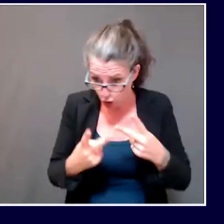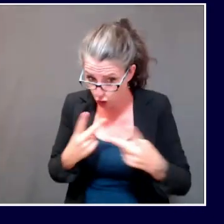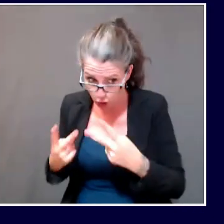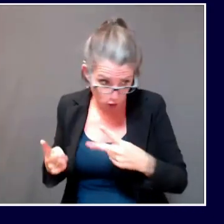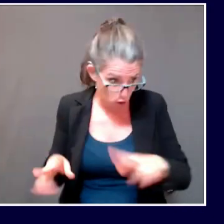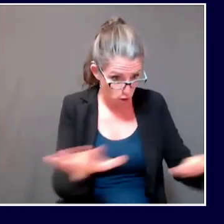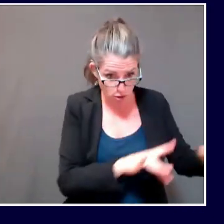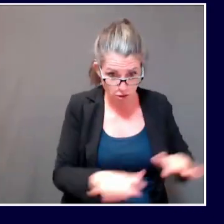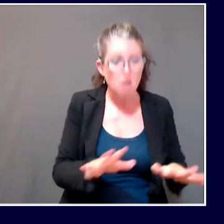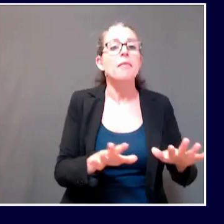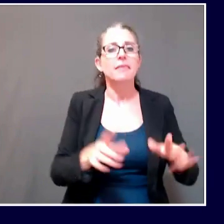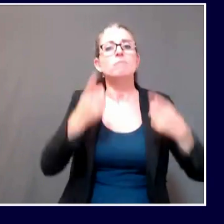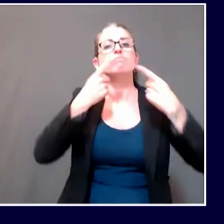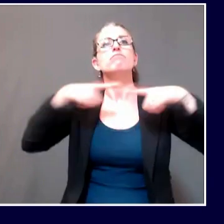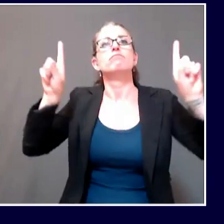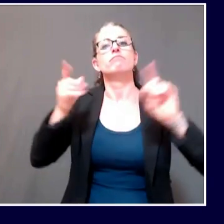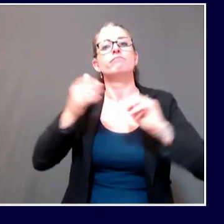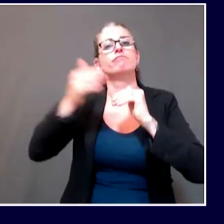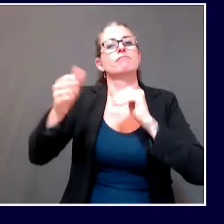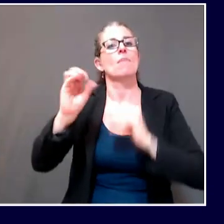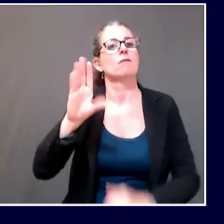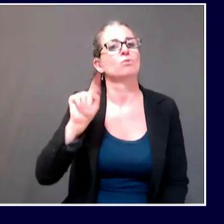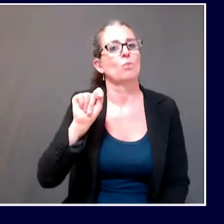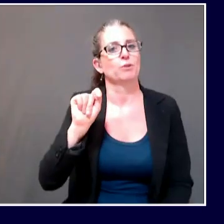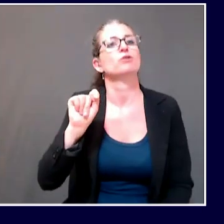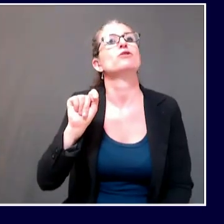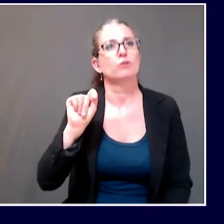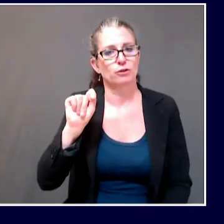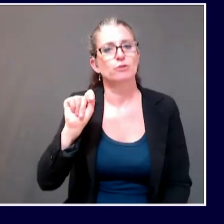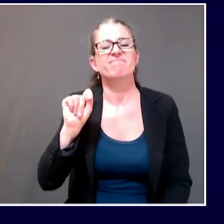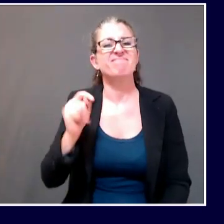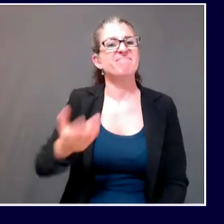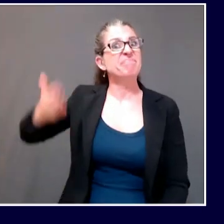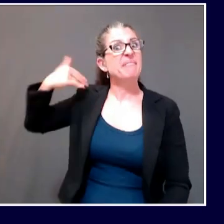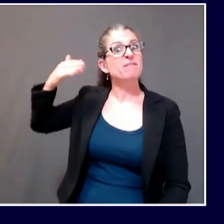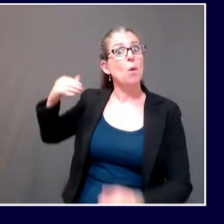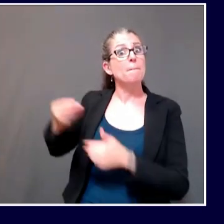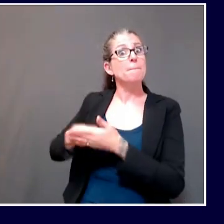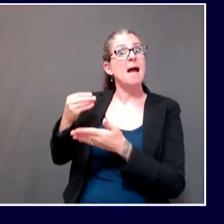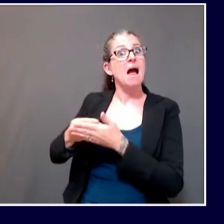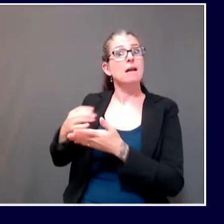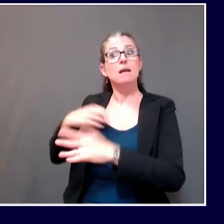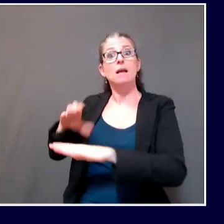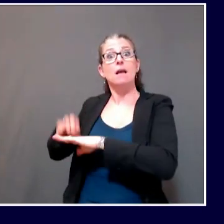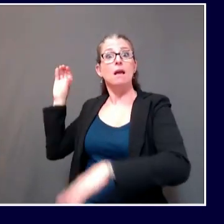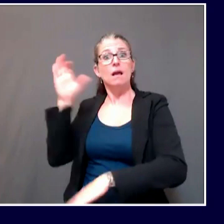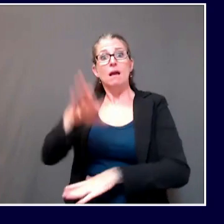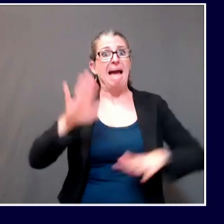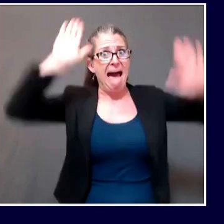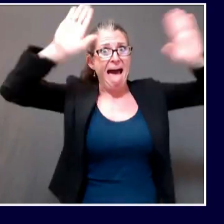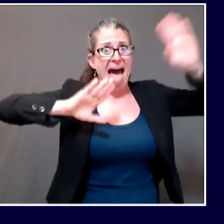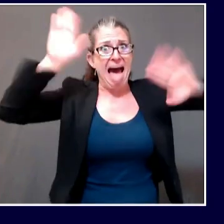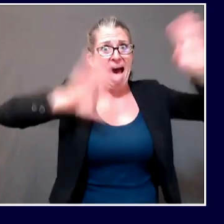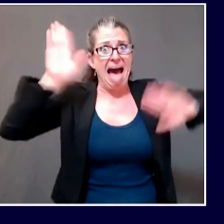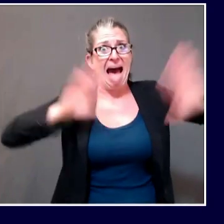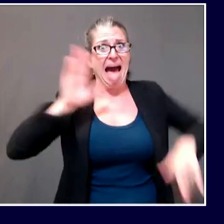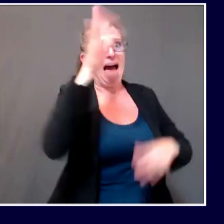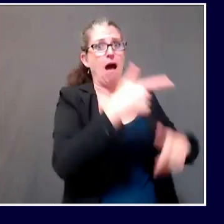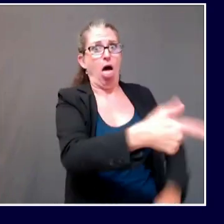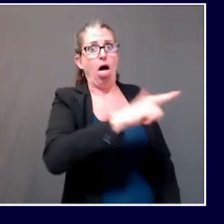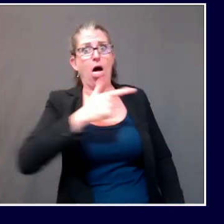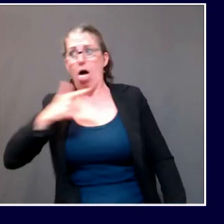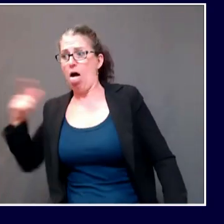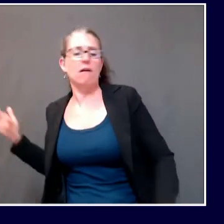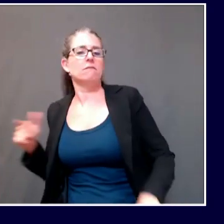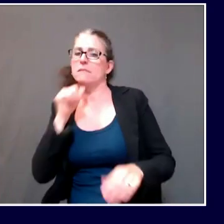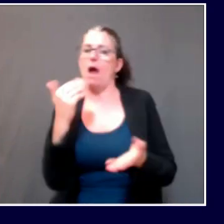these grants, they will not be distributed on a first-come first-first-served basis, but based on